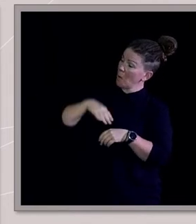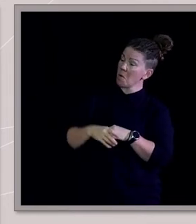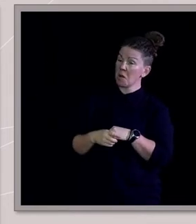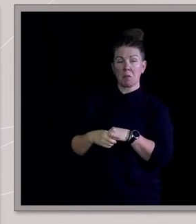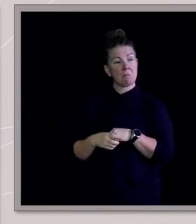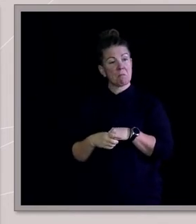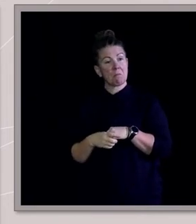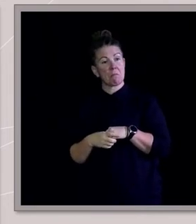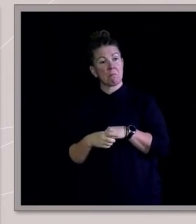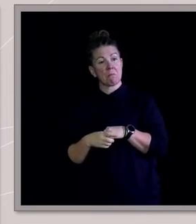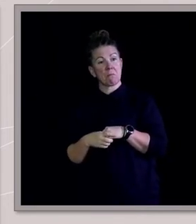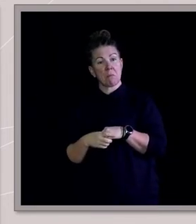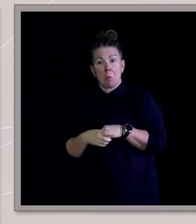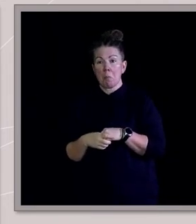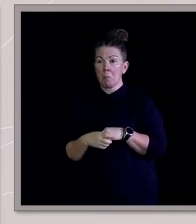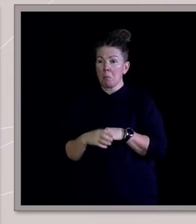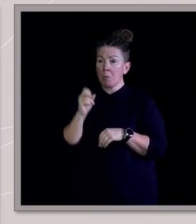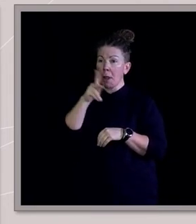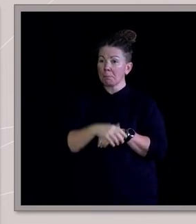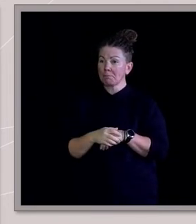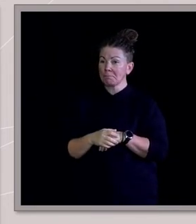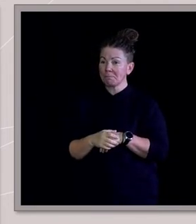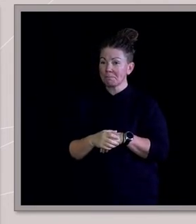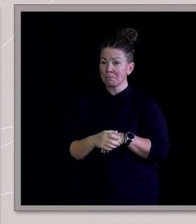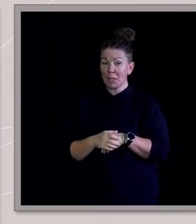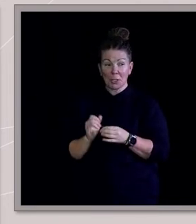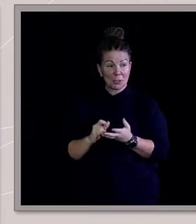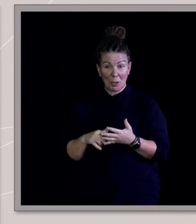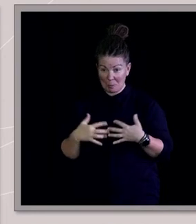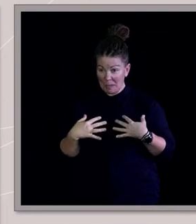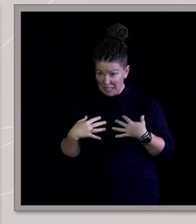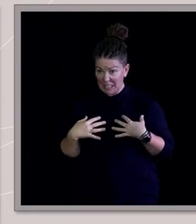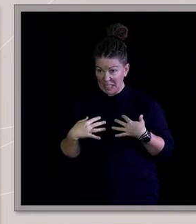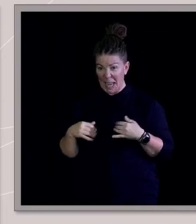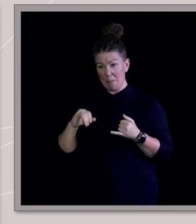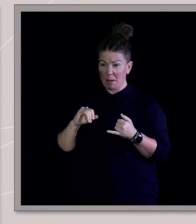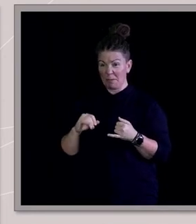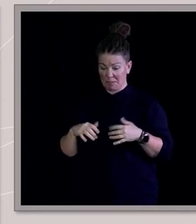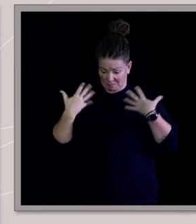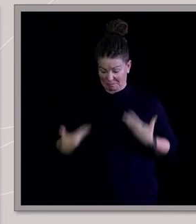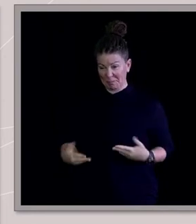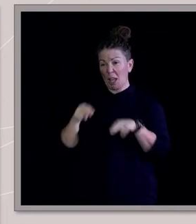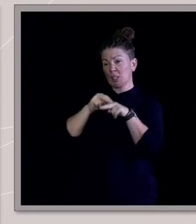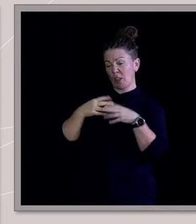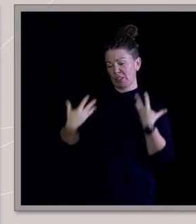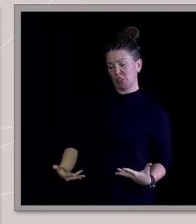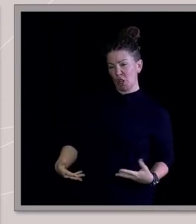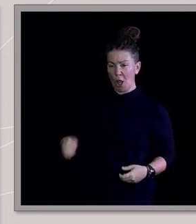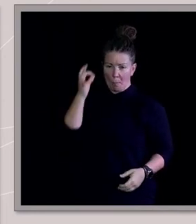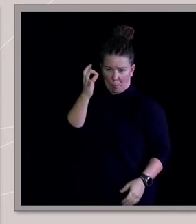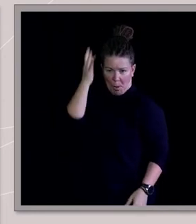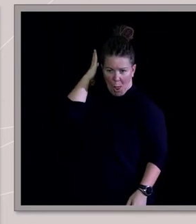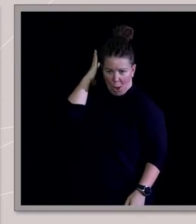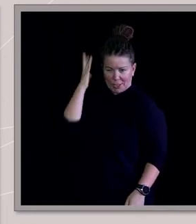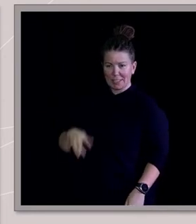I'm like, yeah, why not? So there's me in my Quicksilver jacket with my matching Quicksilver watch, blonde hair,